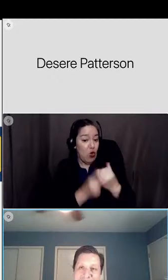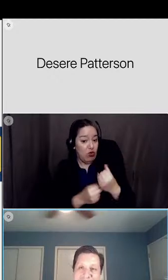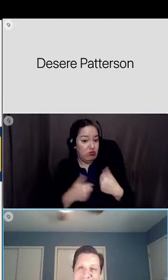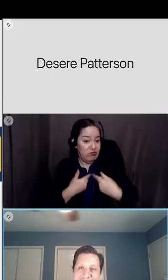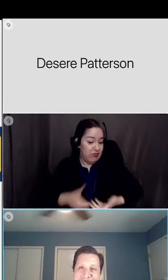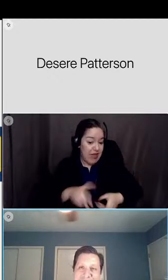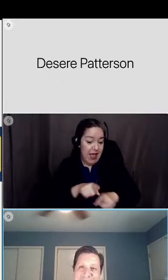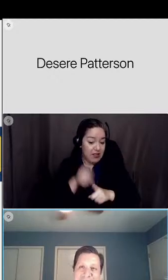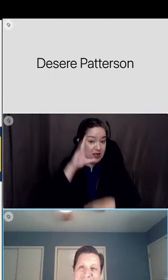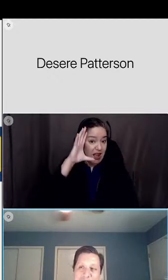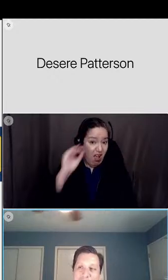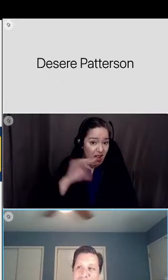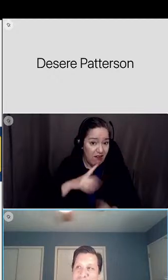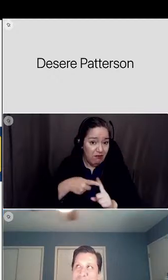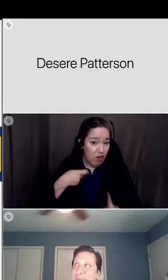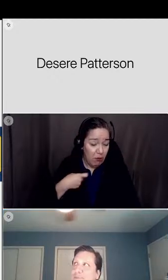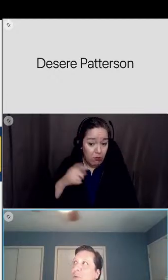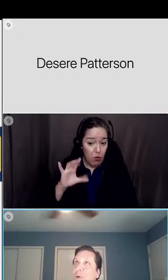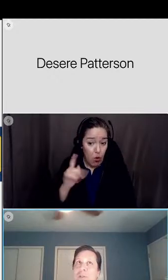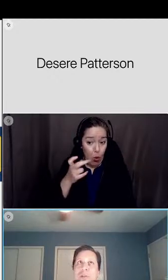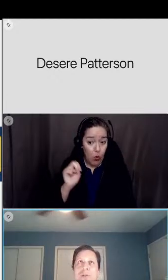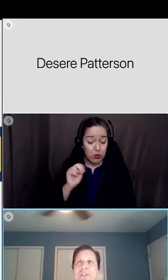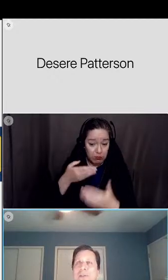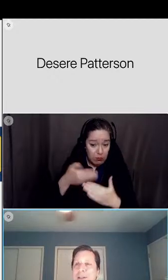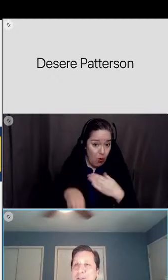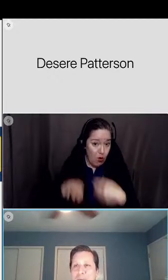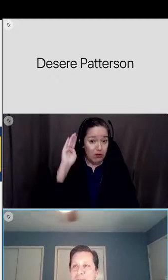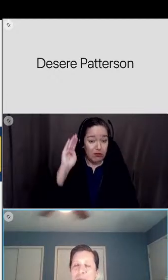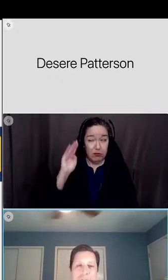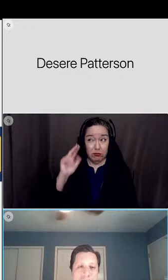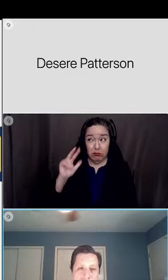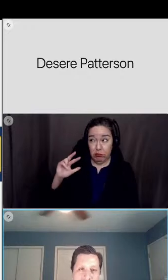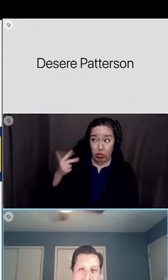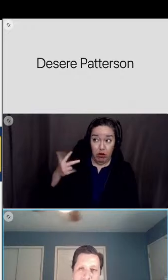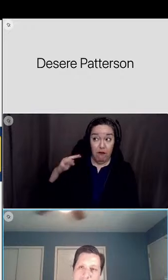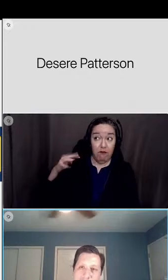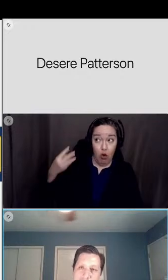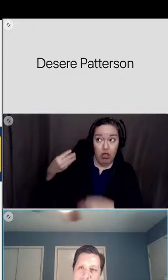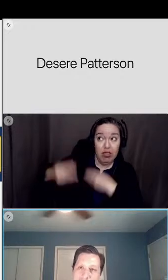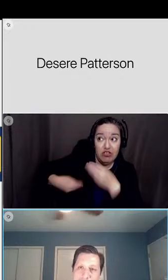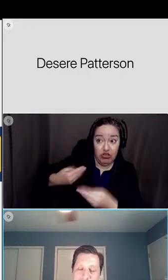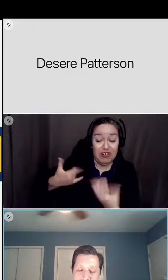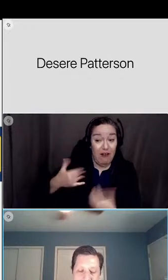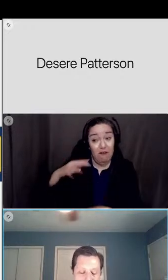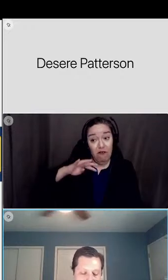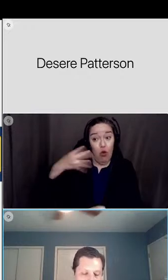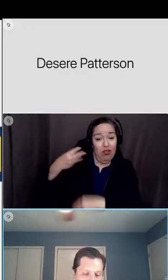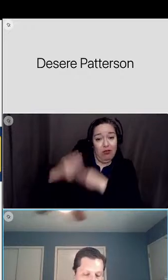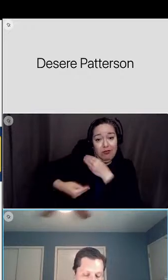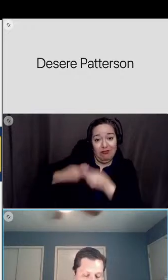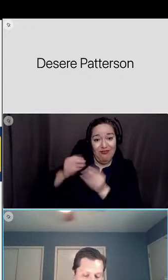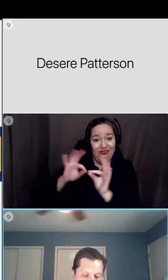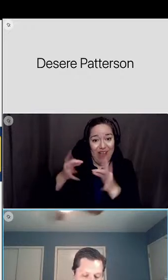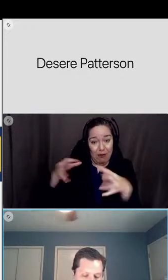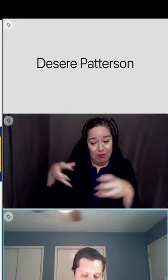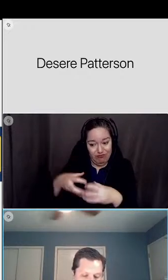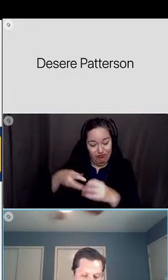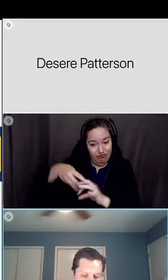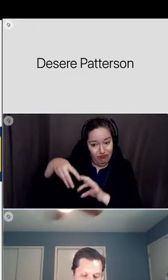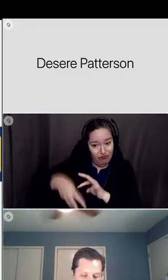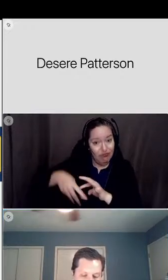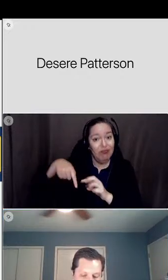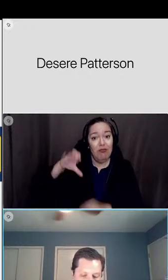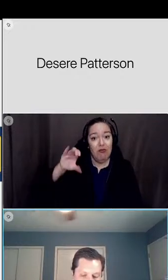born and raised uh or third generation we have four generations now our family here in colton um